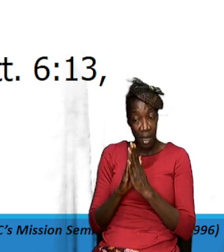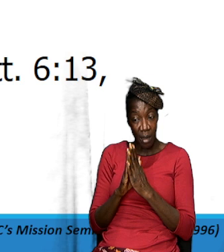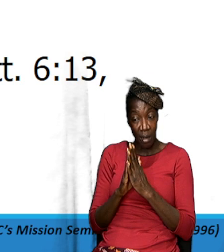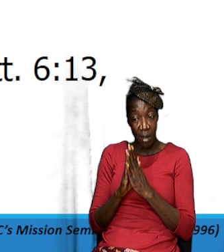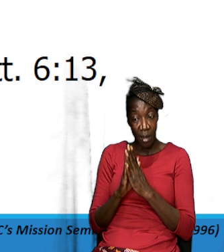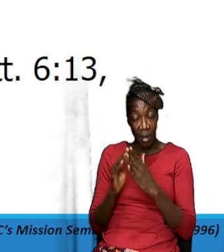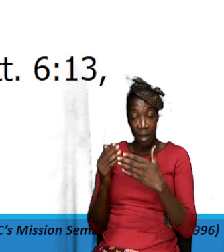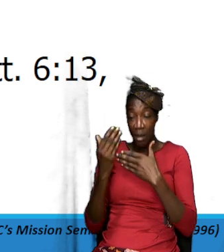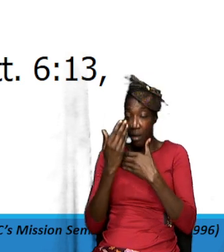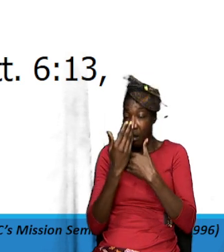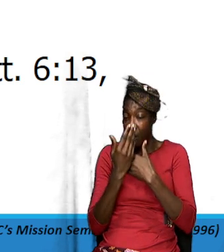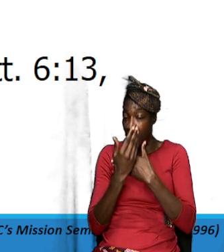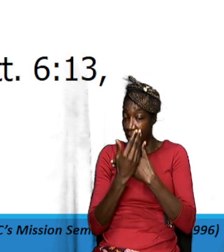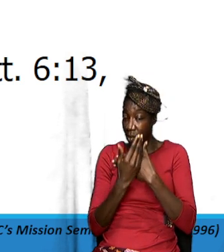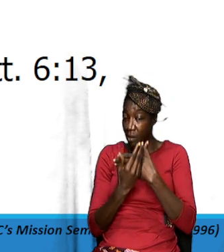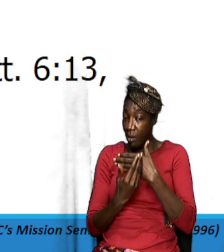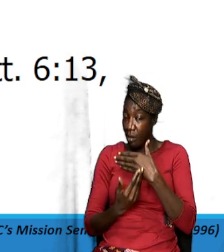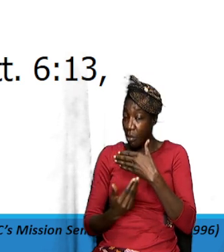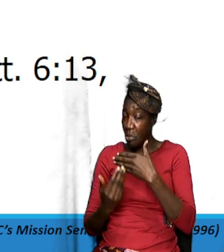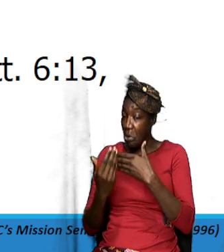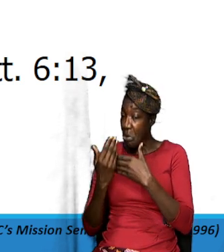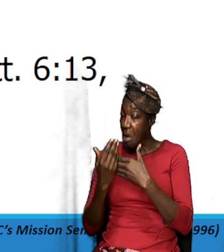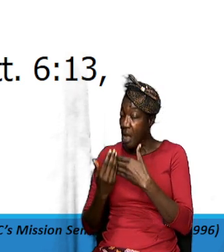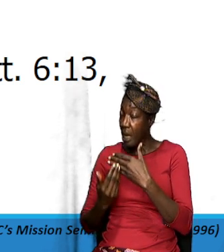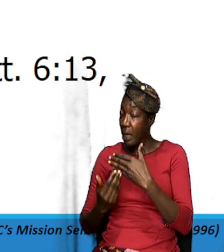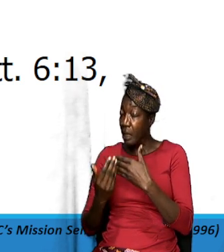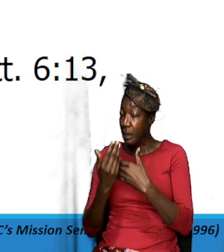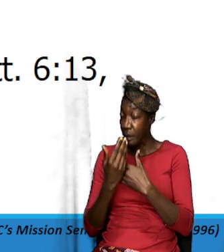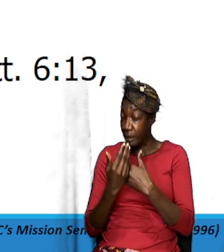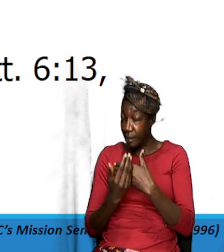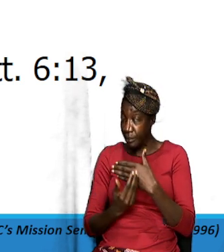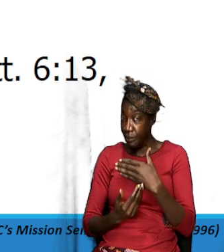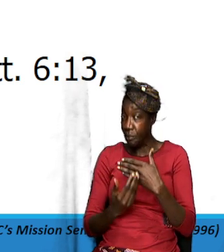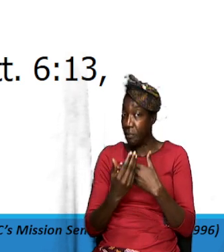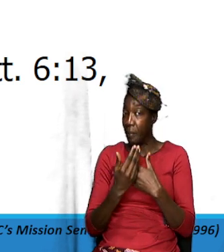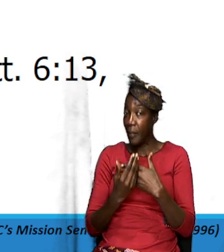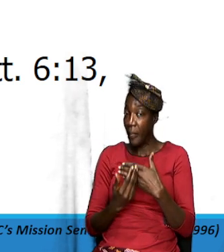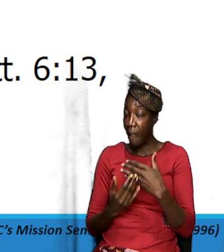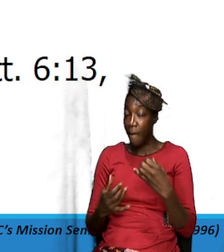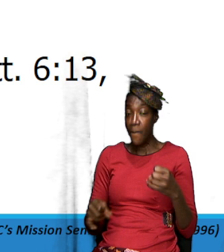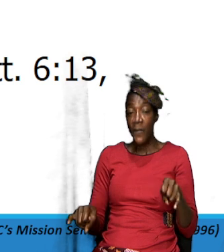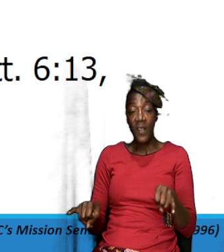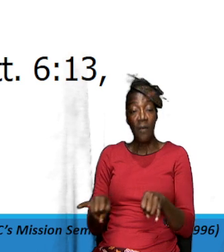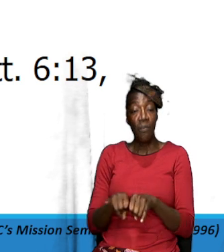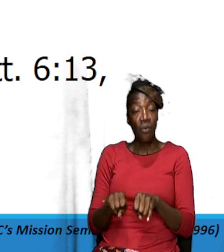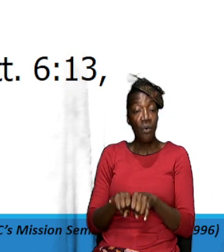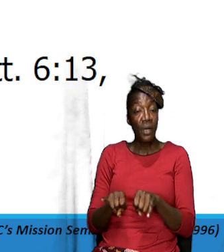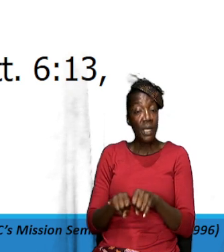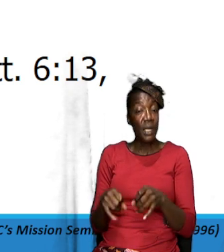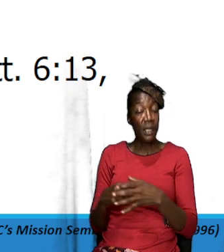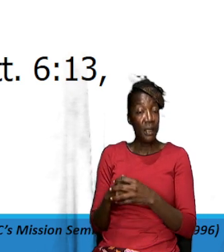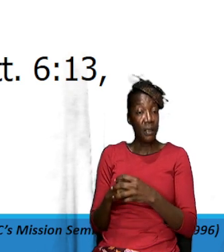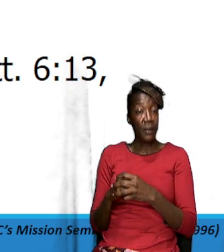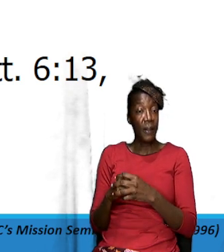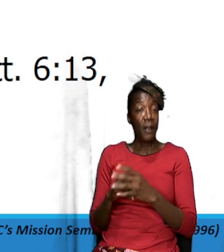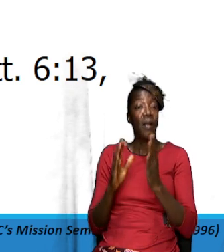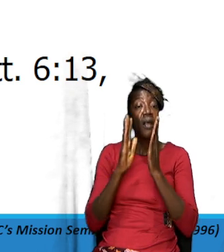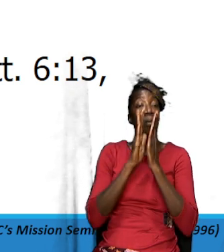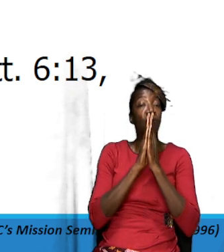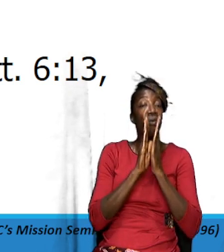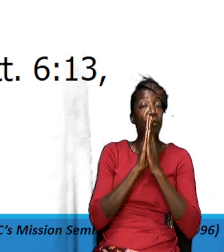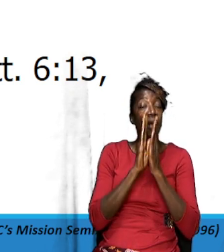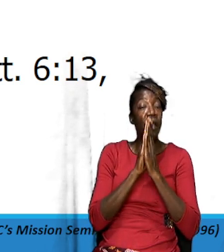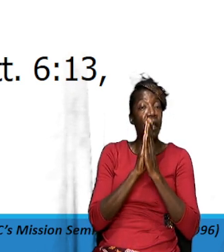that's why it's linked there you know and so it is important that we pray